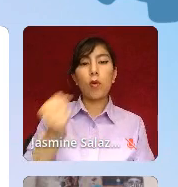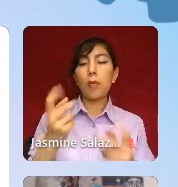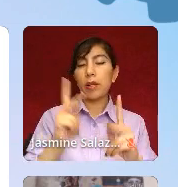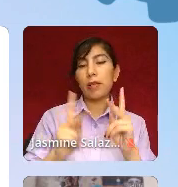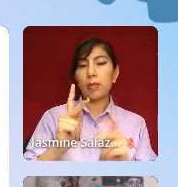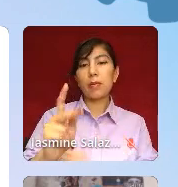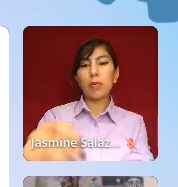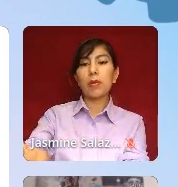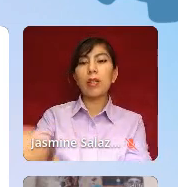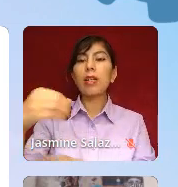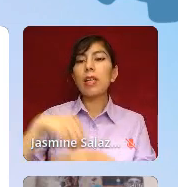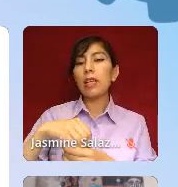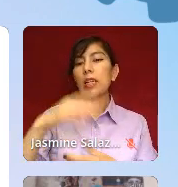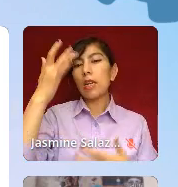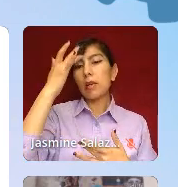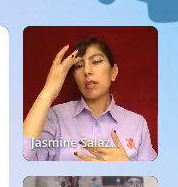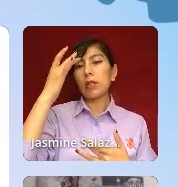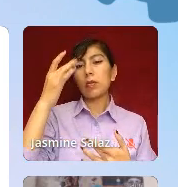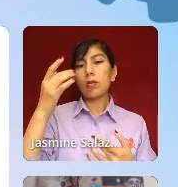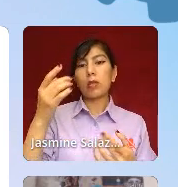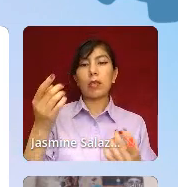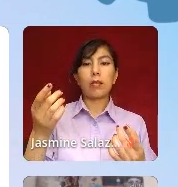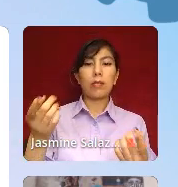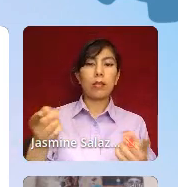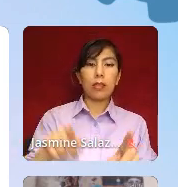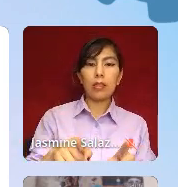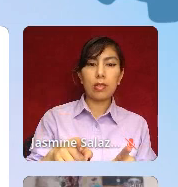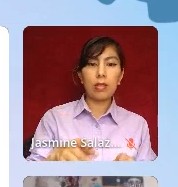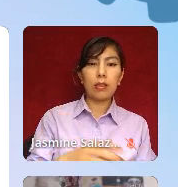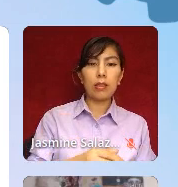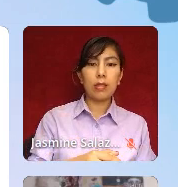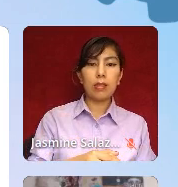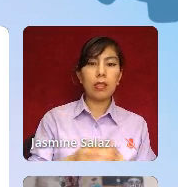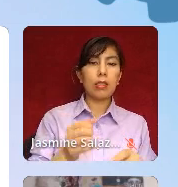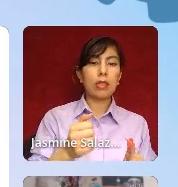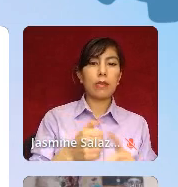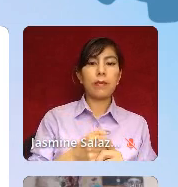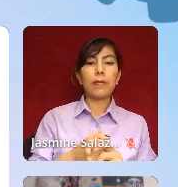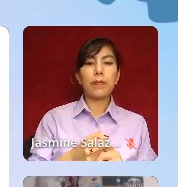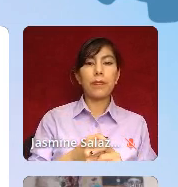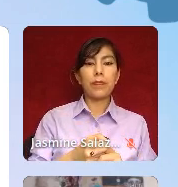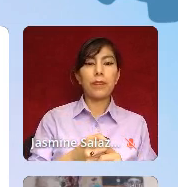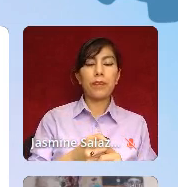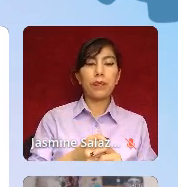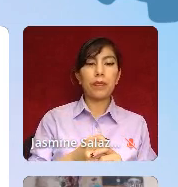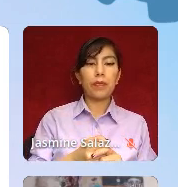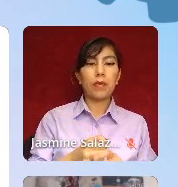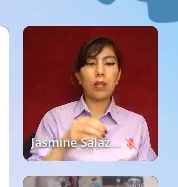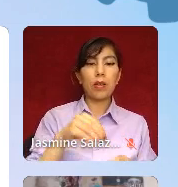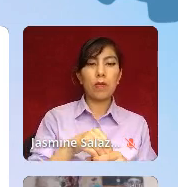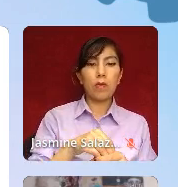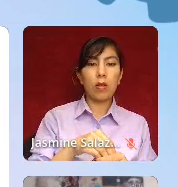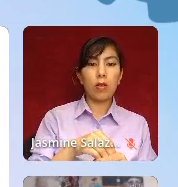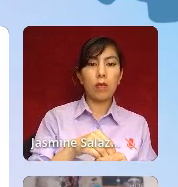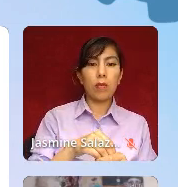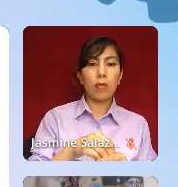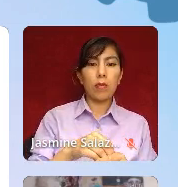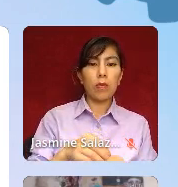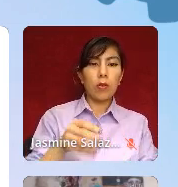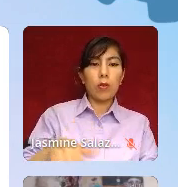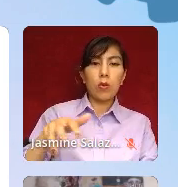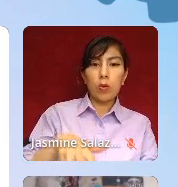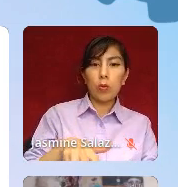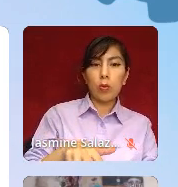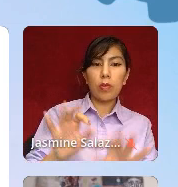health condition or incident results in criminalization, persecution, or death by police. So the Ruder Family Foundation indicates